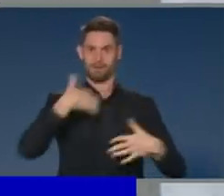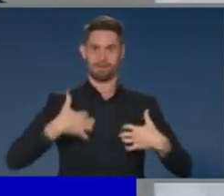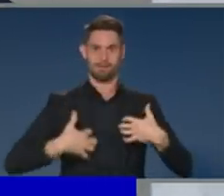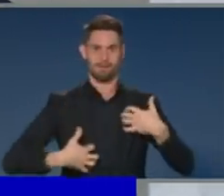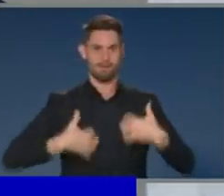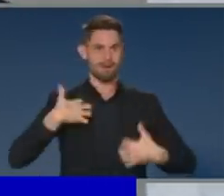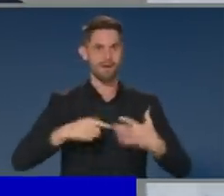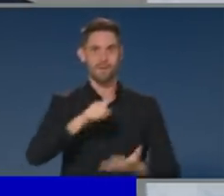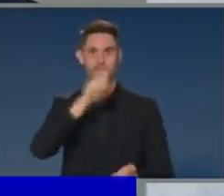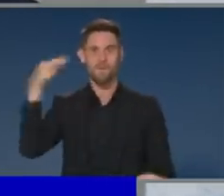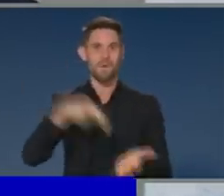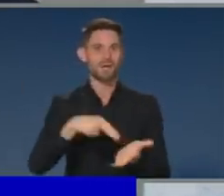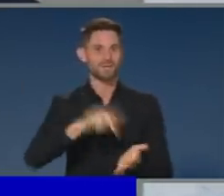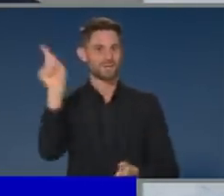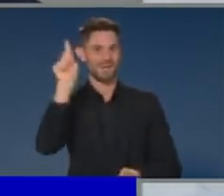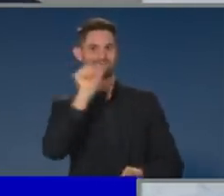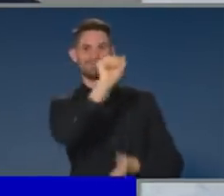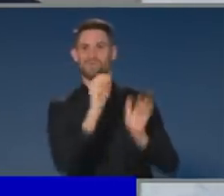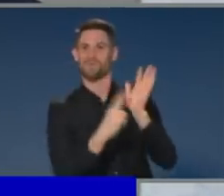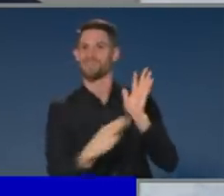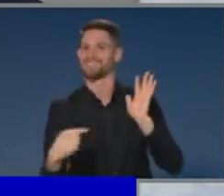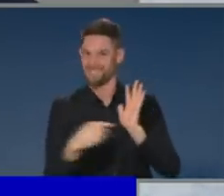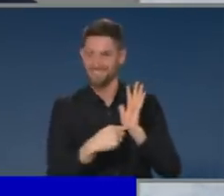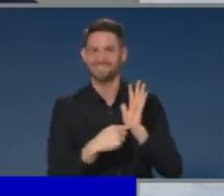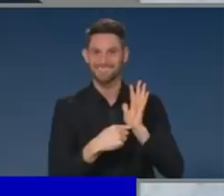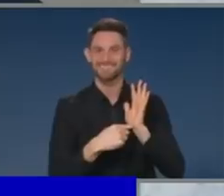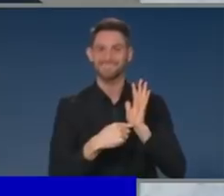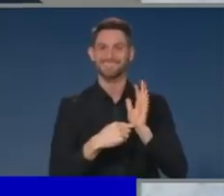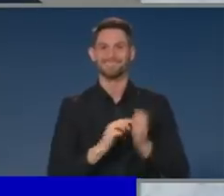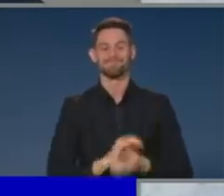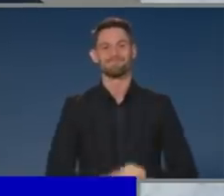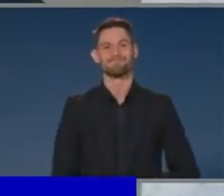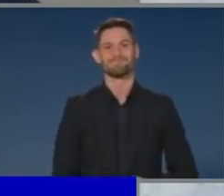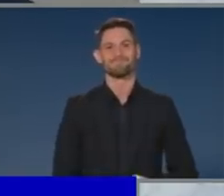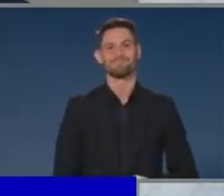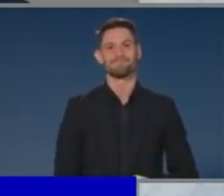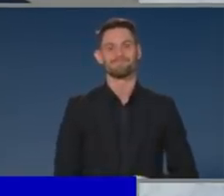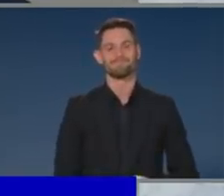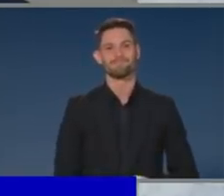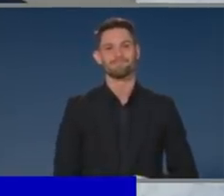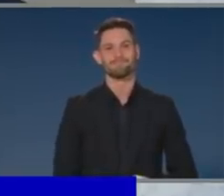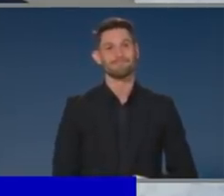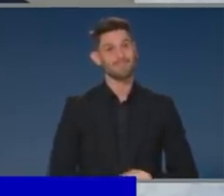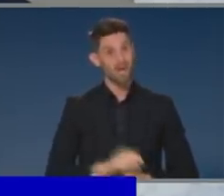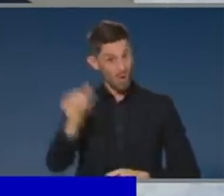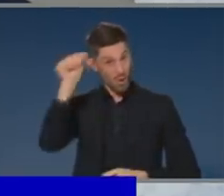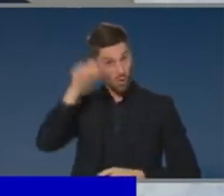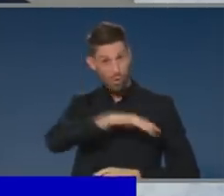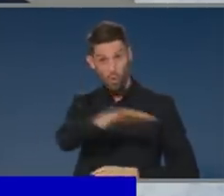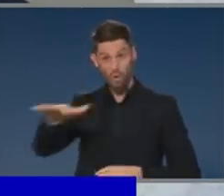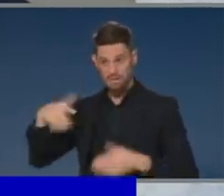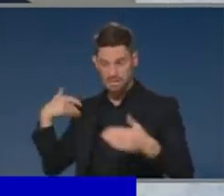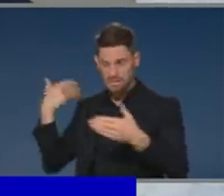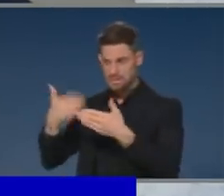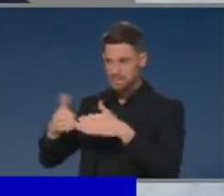in Darwin today. And while there's not too much to celebrate more broadly as a country with the difficult circumstances we